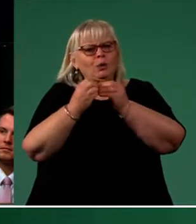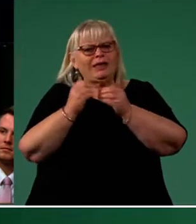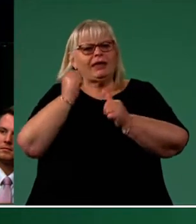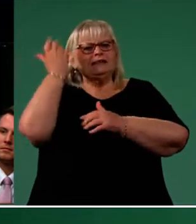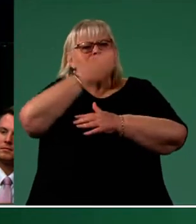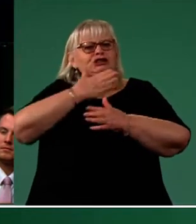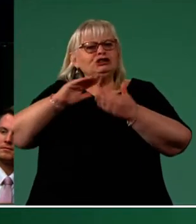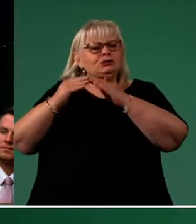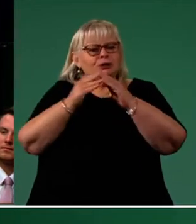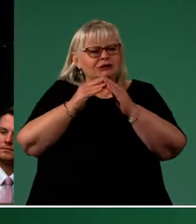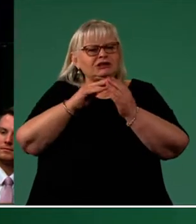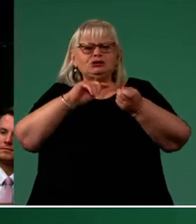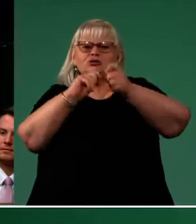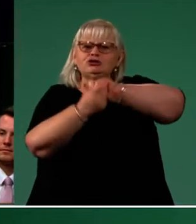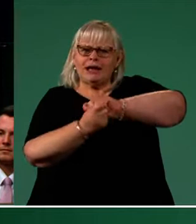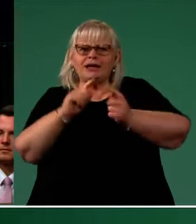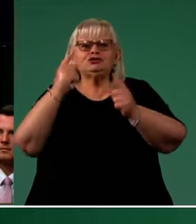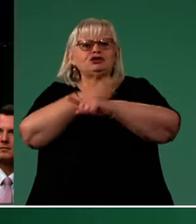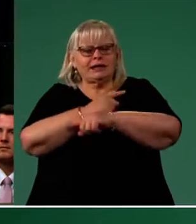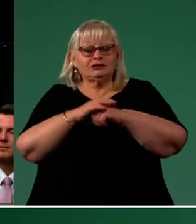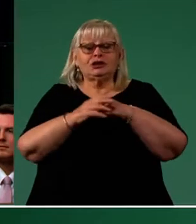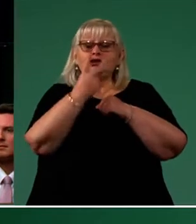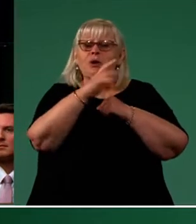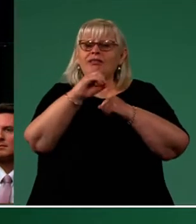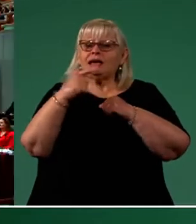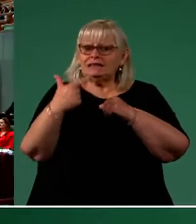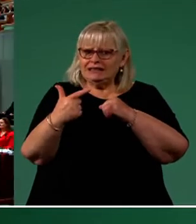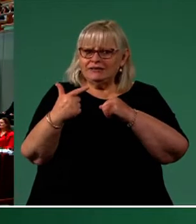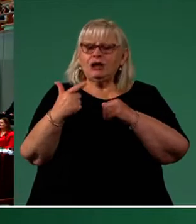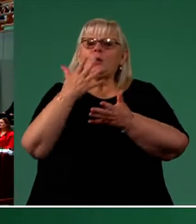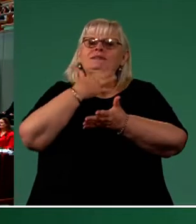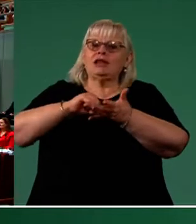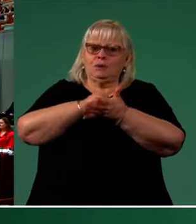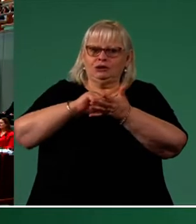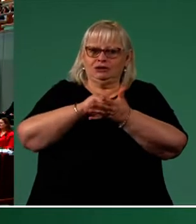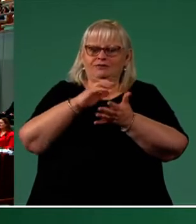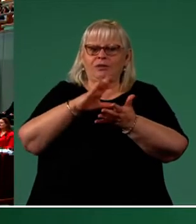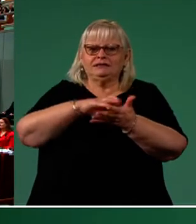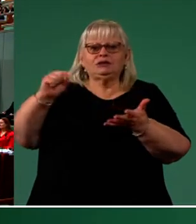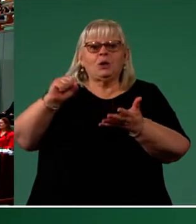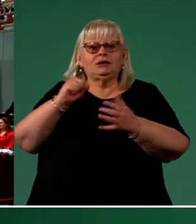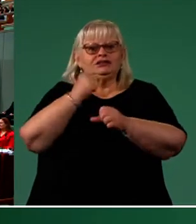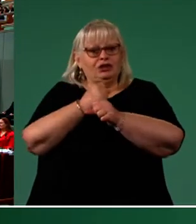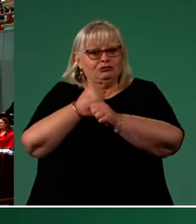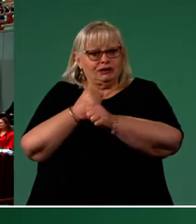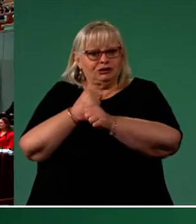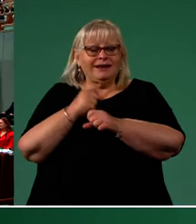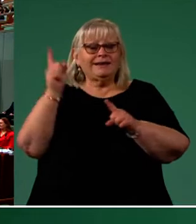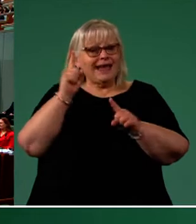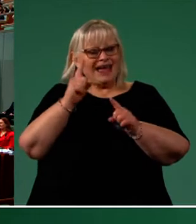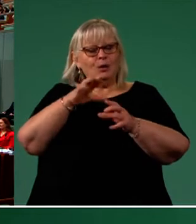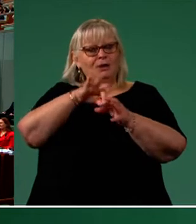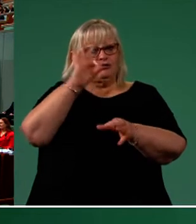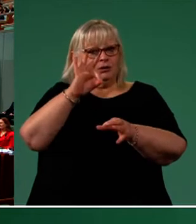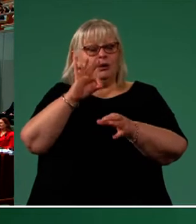action and reform. In 2007, it was the apology to stolen generations and, in this term, a referendum